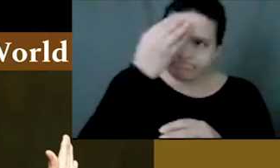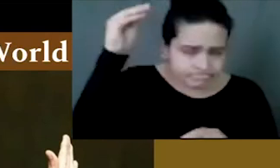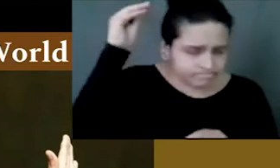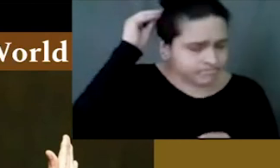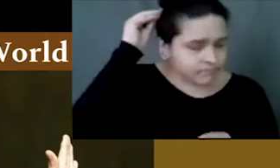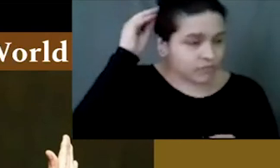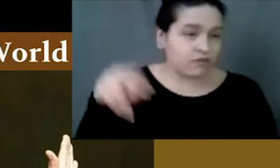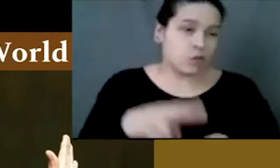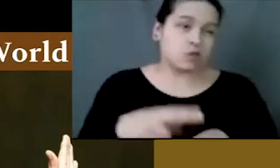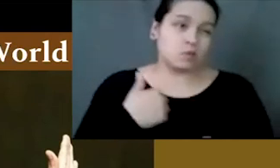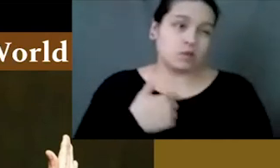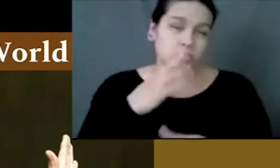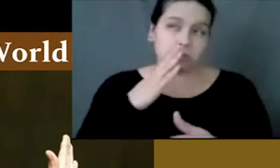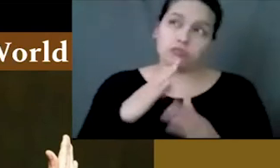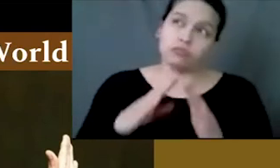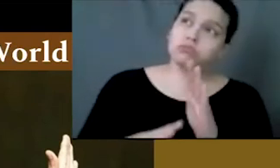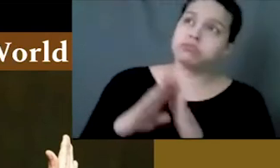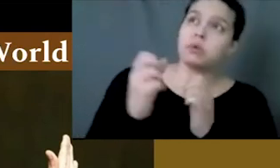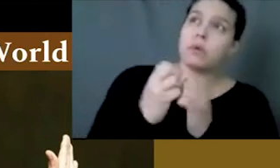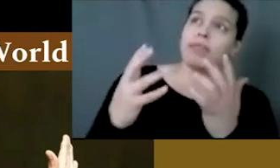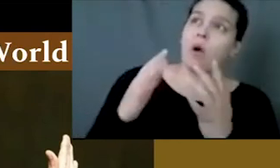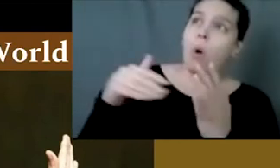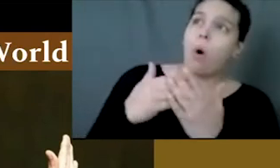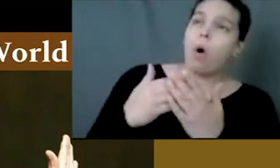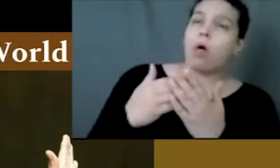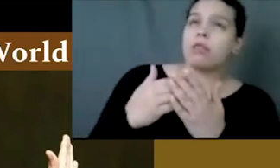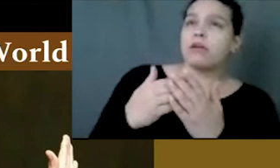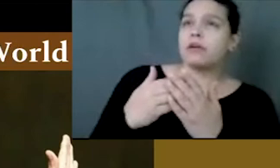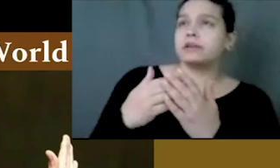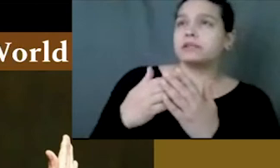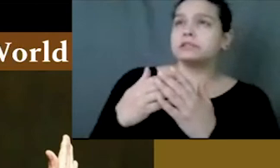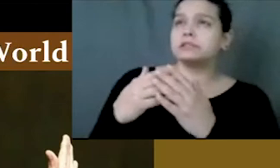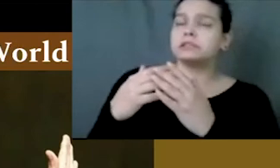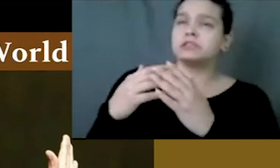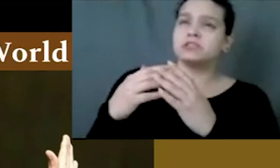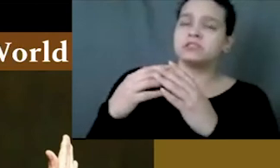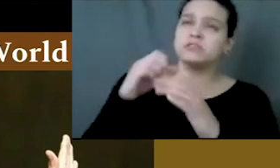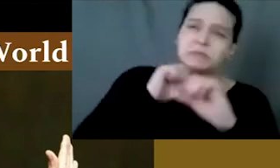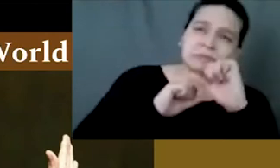this. Of course, we could have probably done better without.